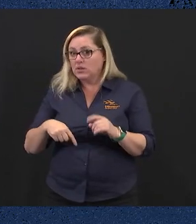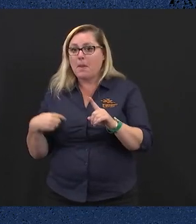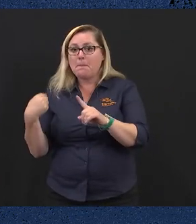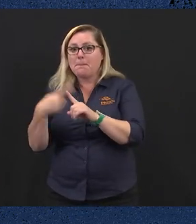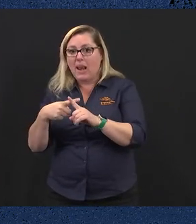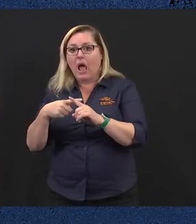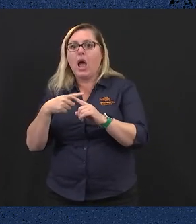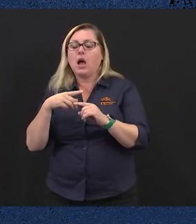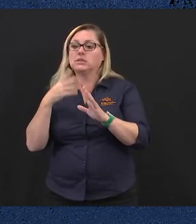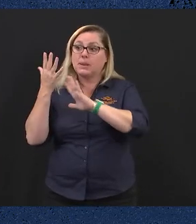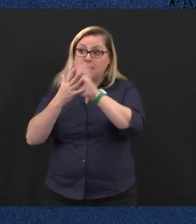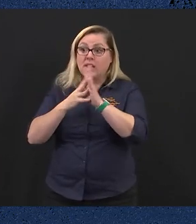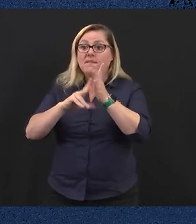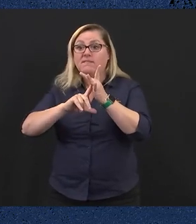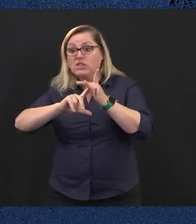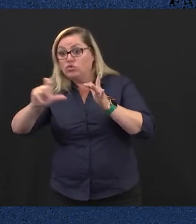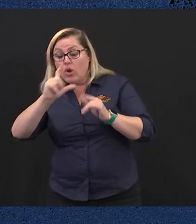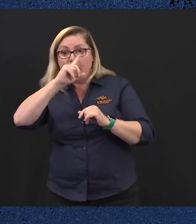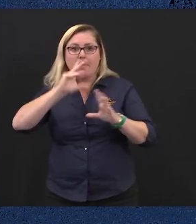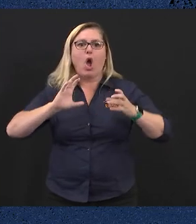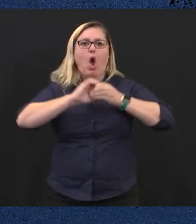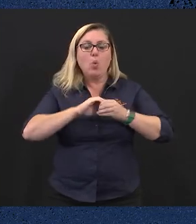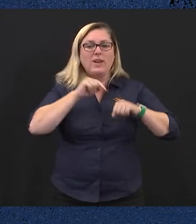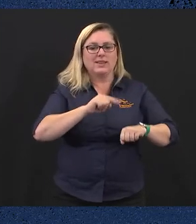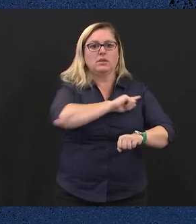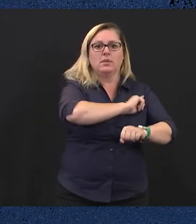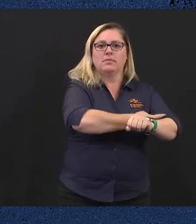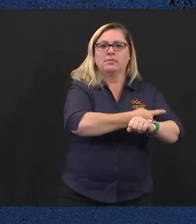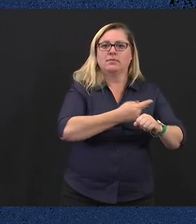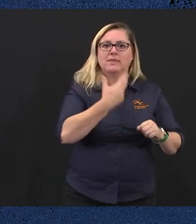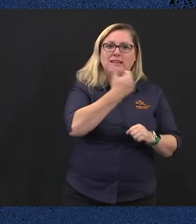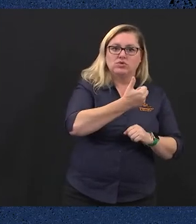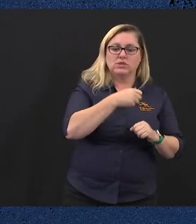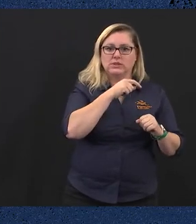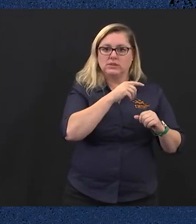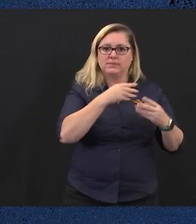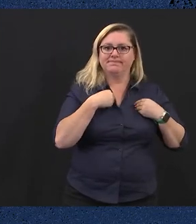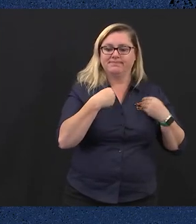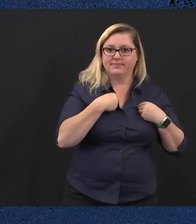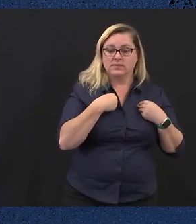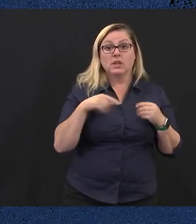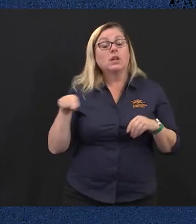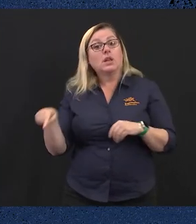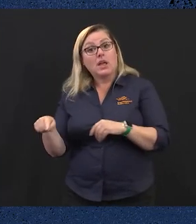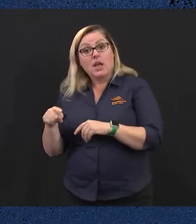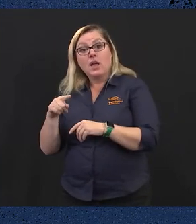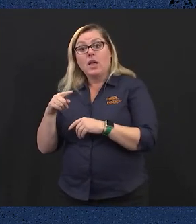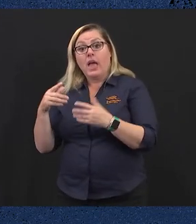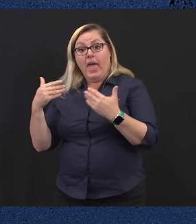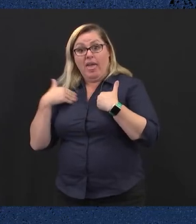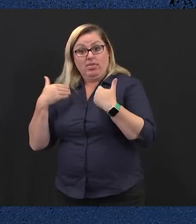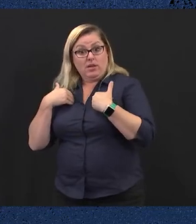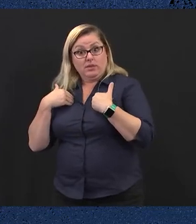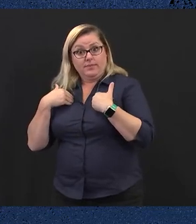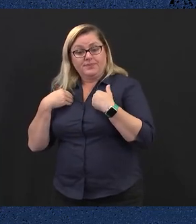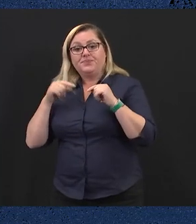will put power back in the hands of Victorians. Health. The Government understands that there's nothing more important than